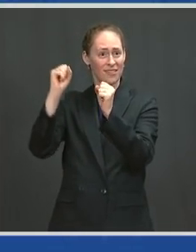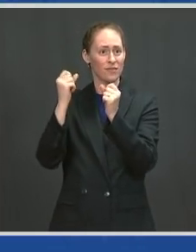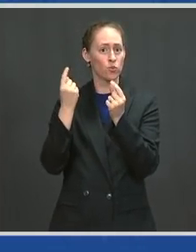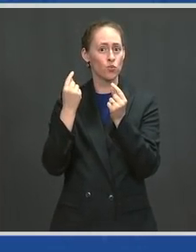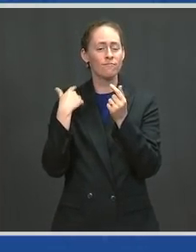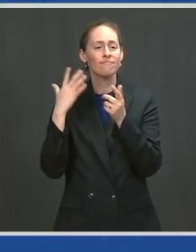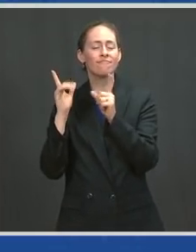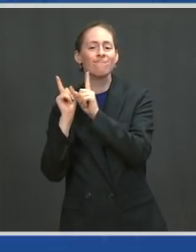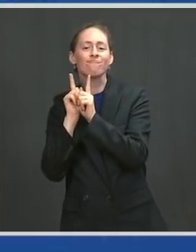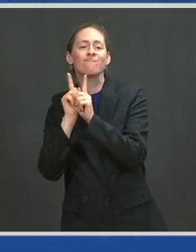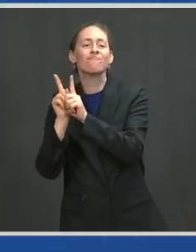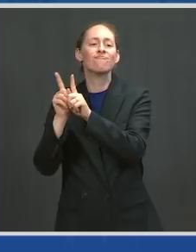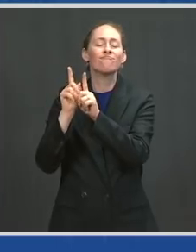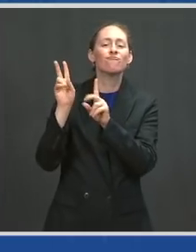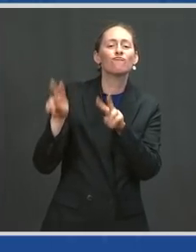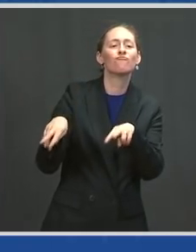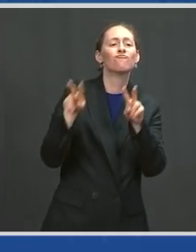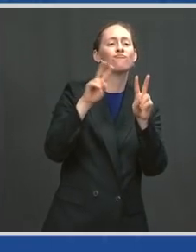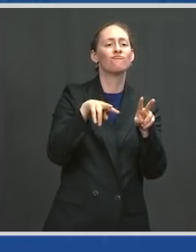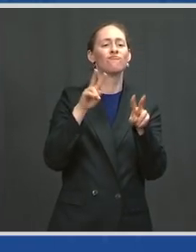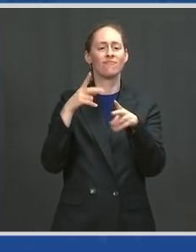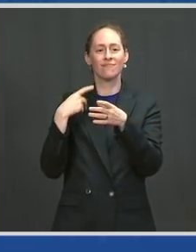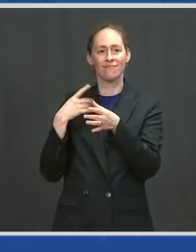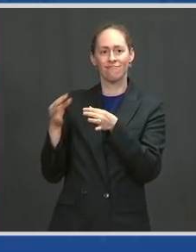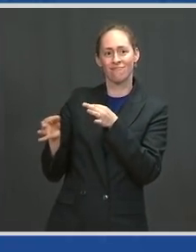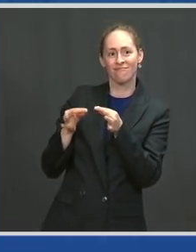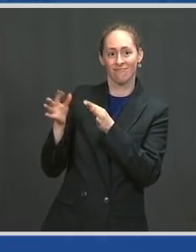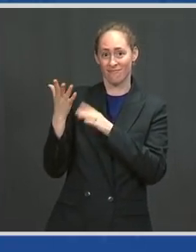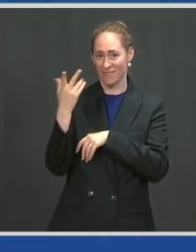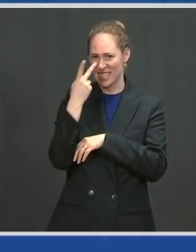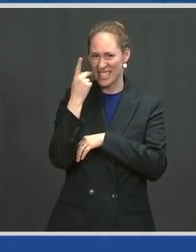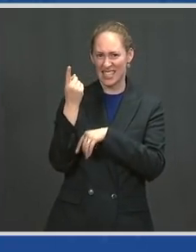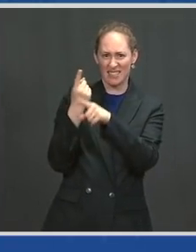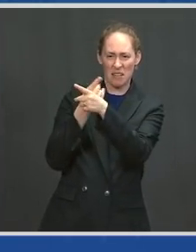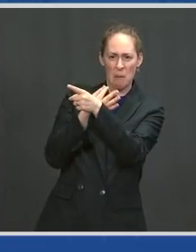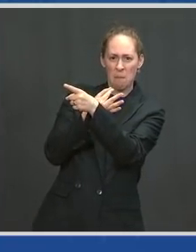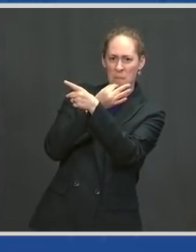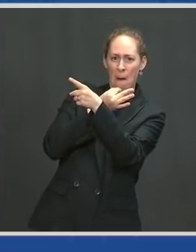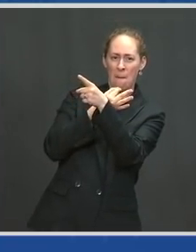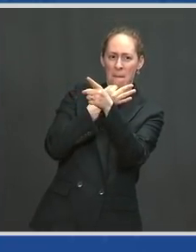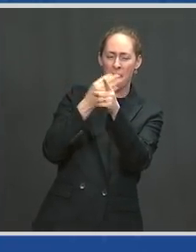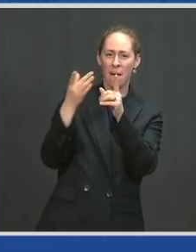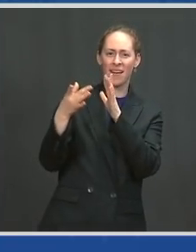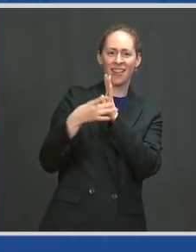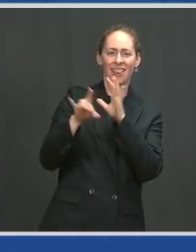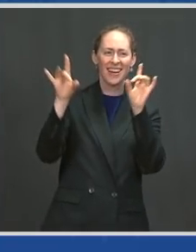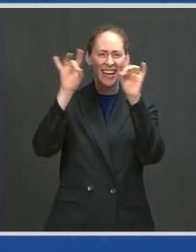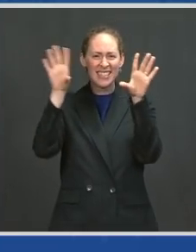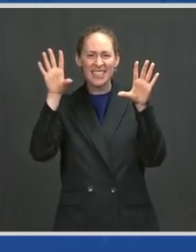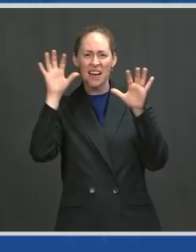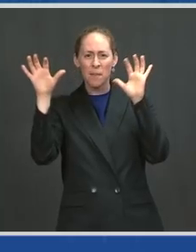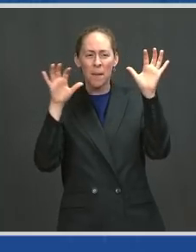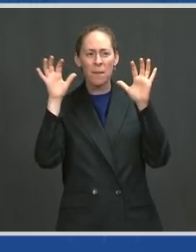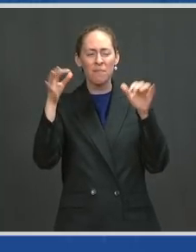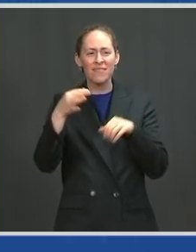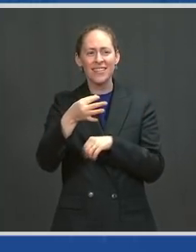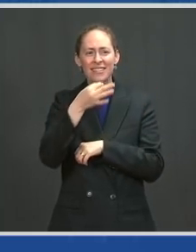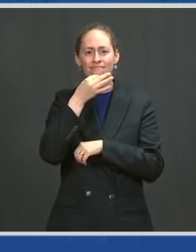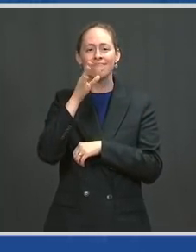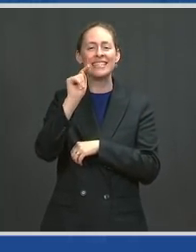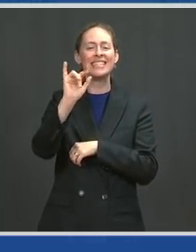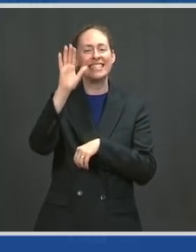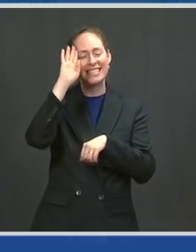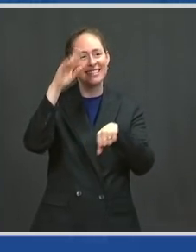some of our talents of rock climbing today. And because of time constraints, we're going to do that